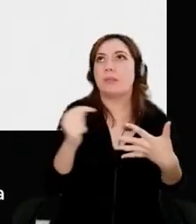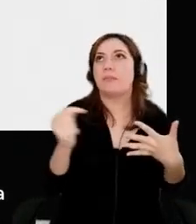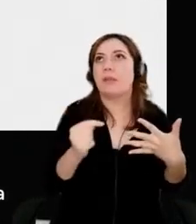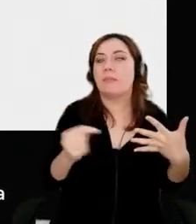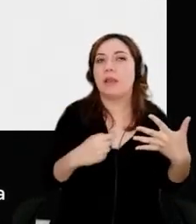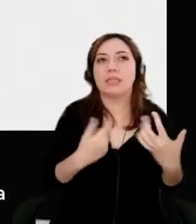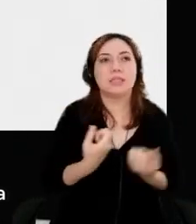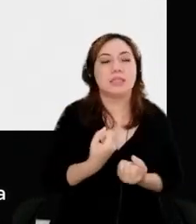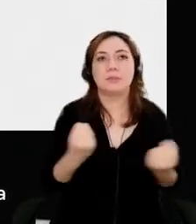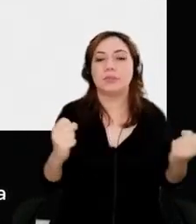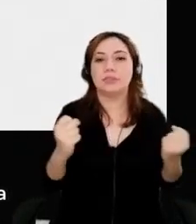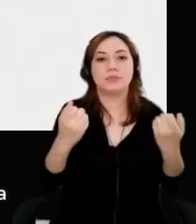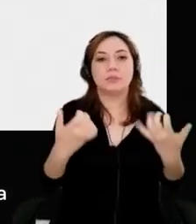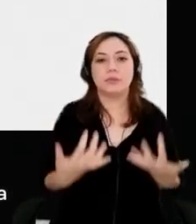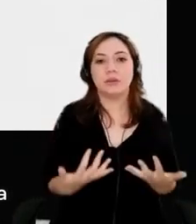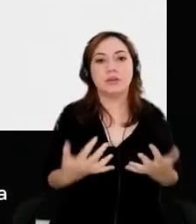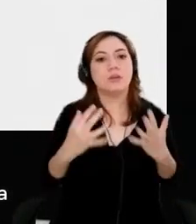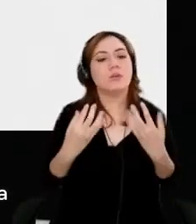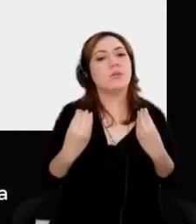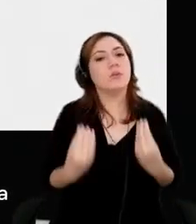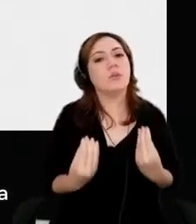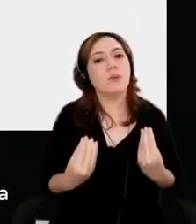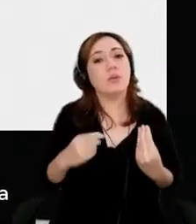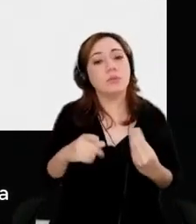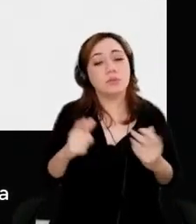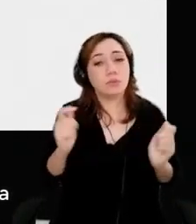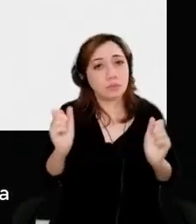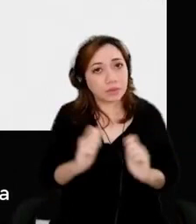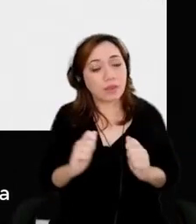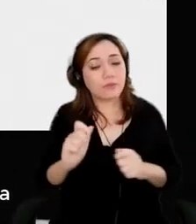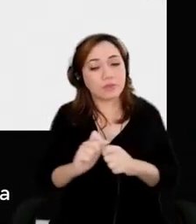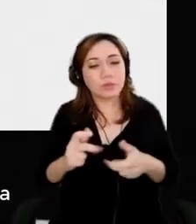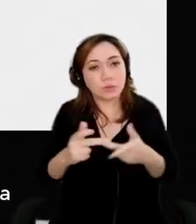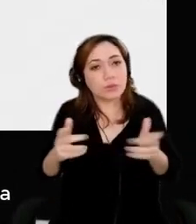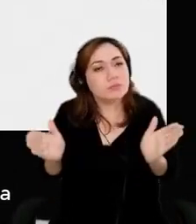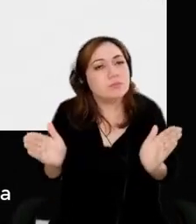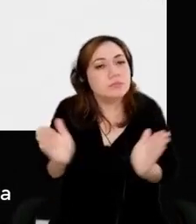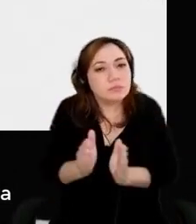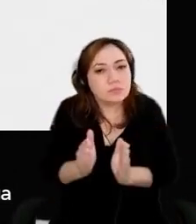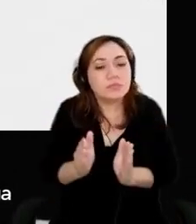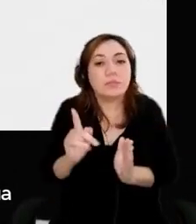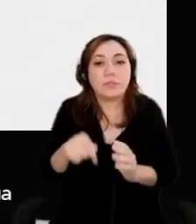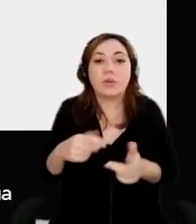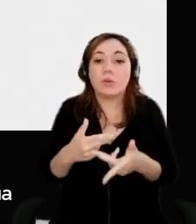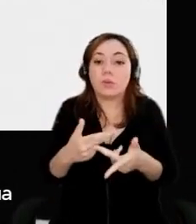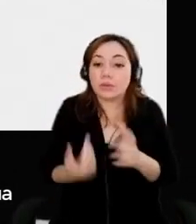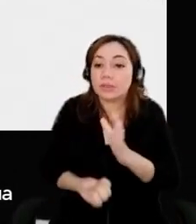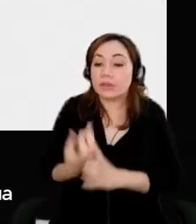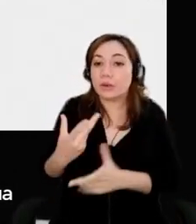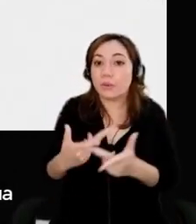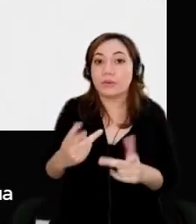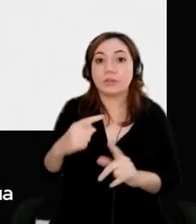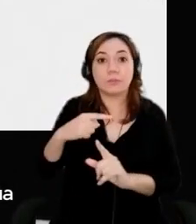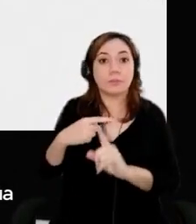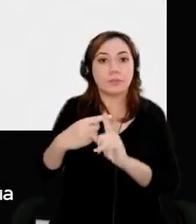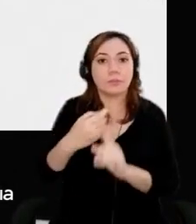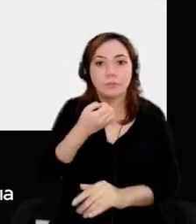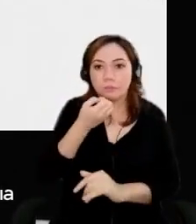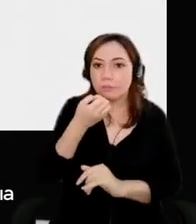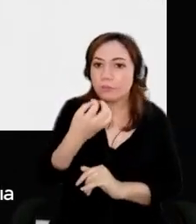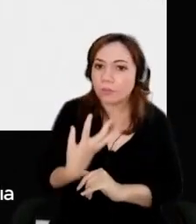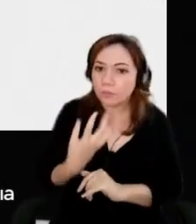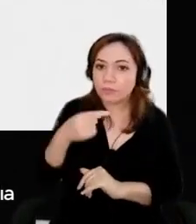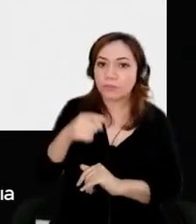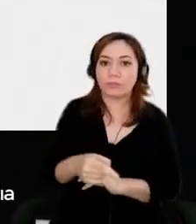now, how do you make that thing so small? By creating and building something positive, incremental result, doing something well like the unit